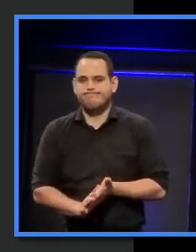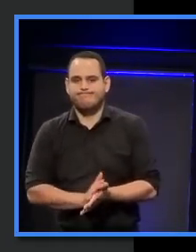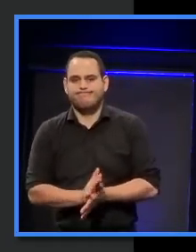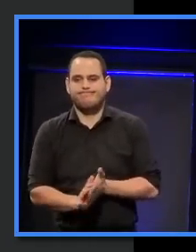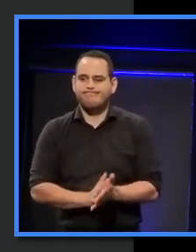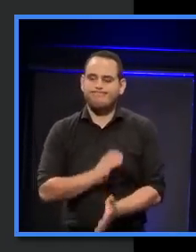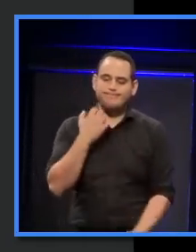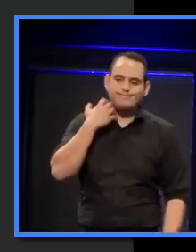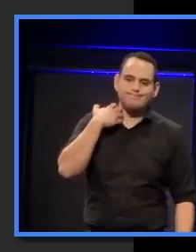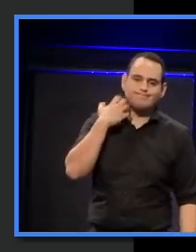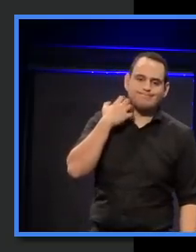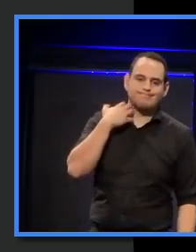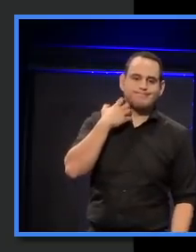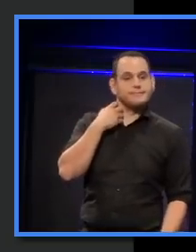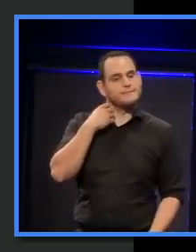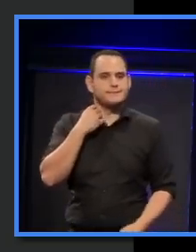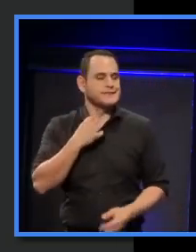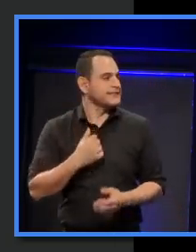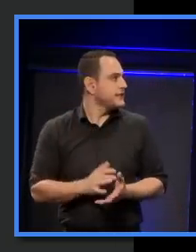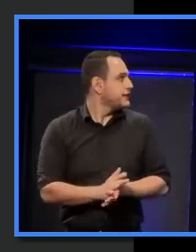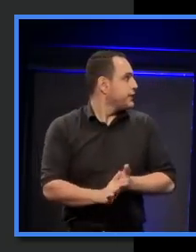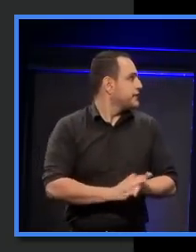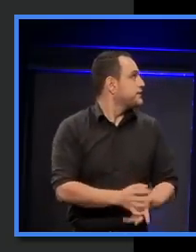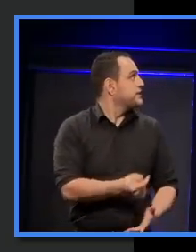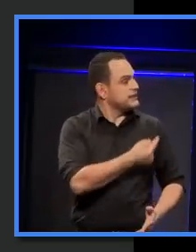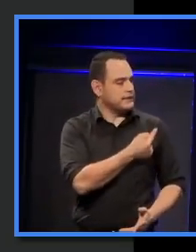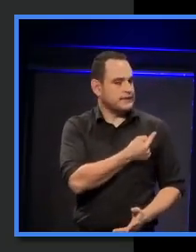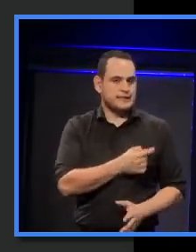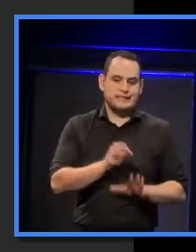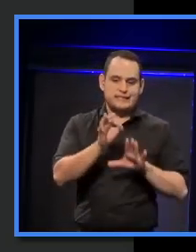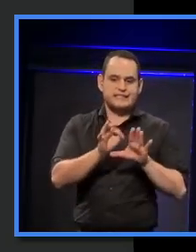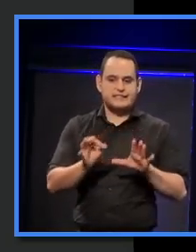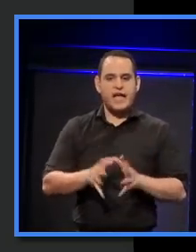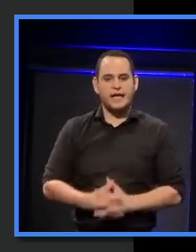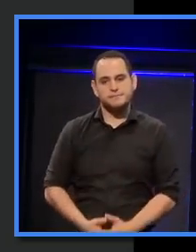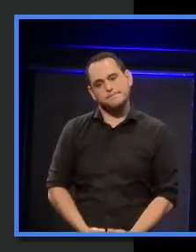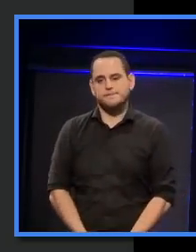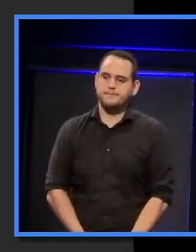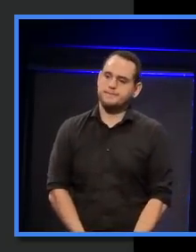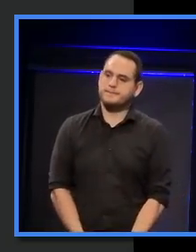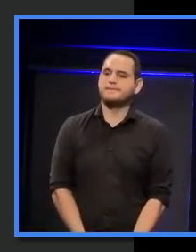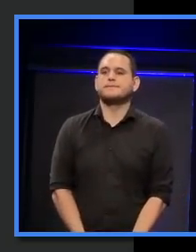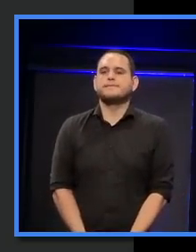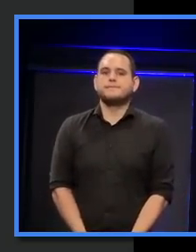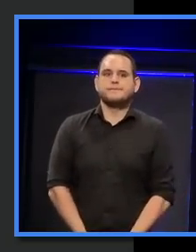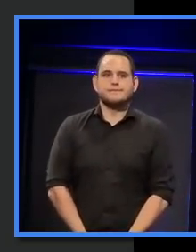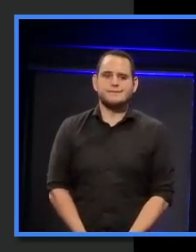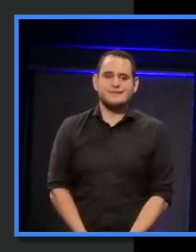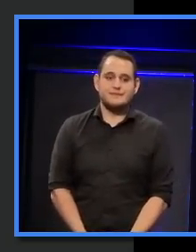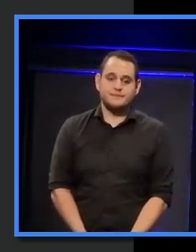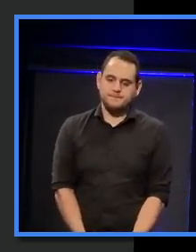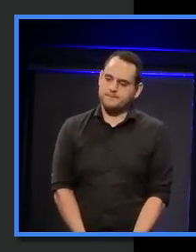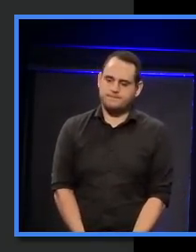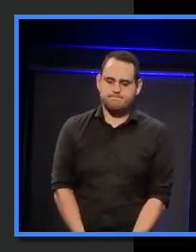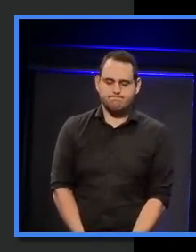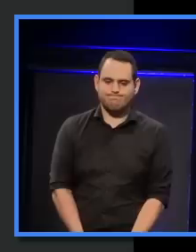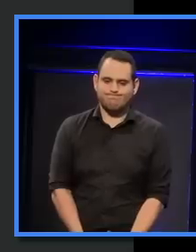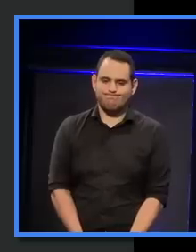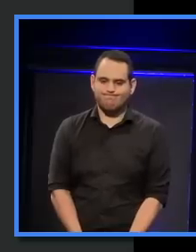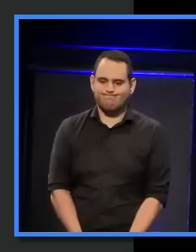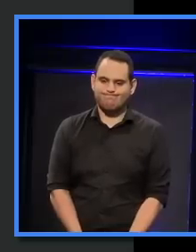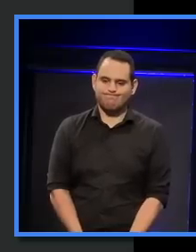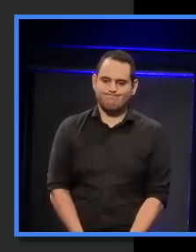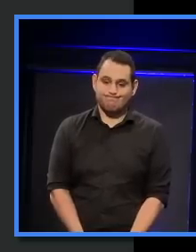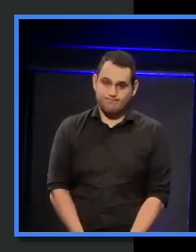So, now, it always brings a laugh when I saw that slide. But there are a number of things, and I'm going to show you a